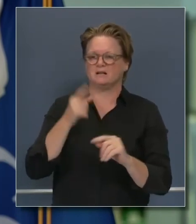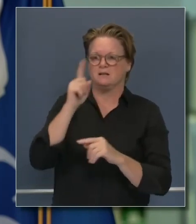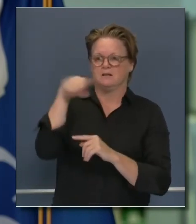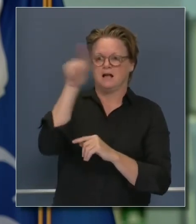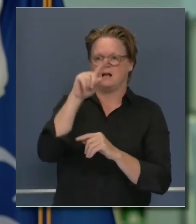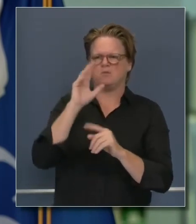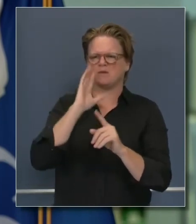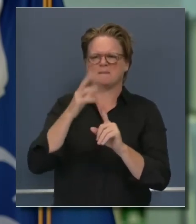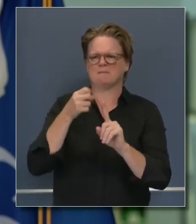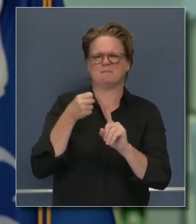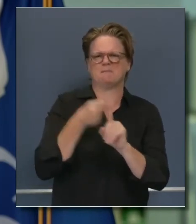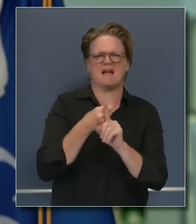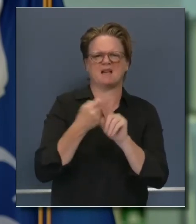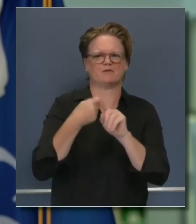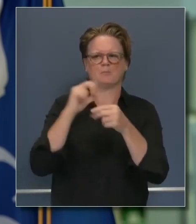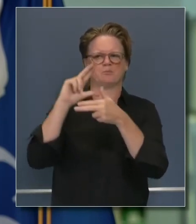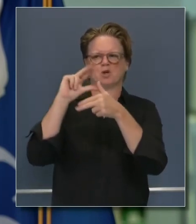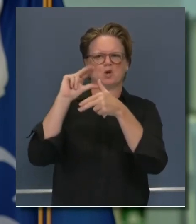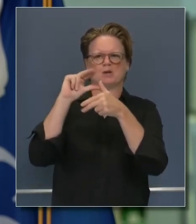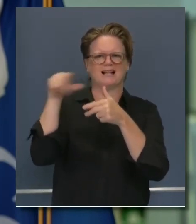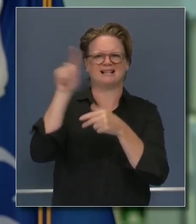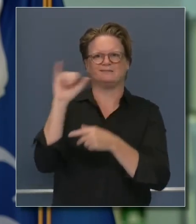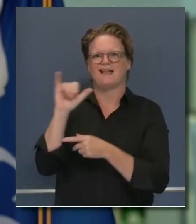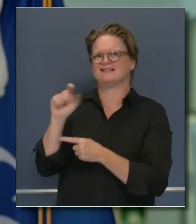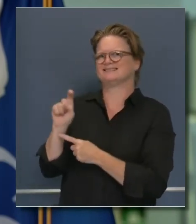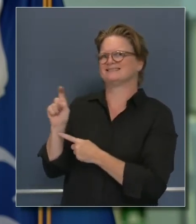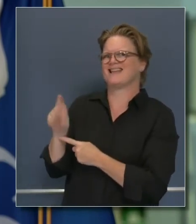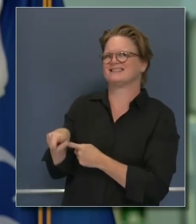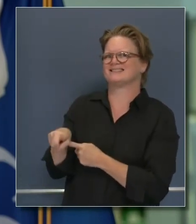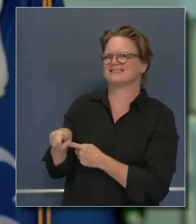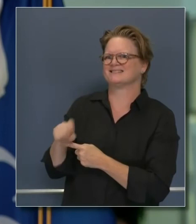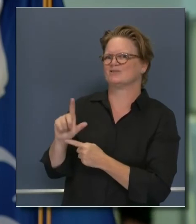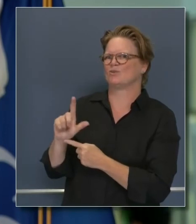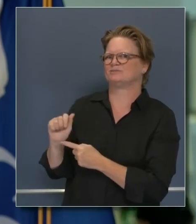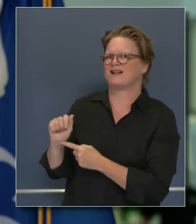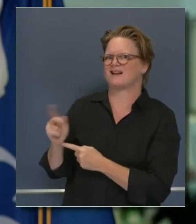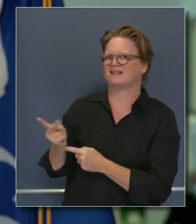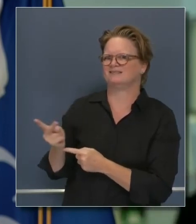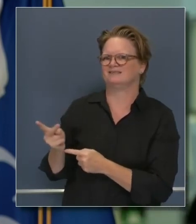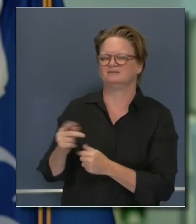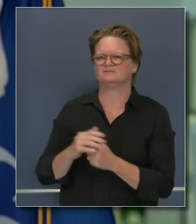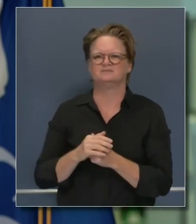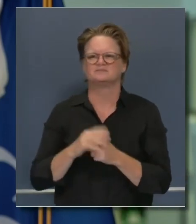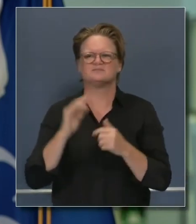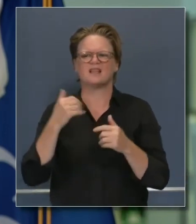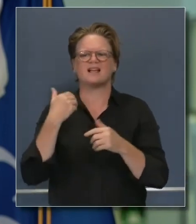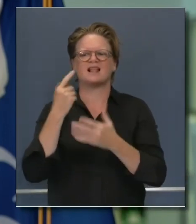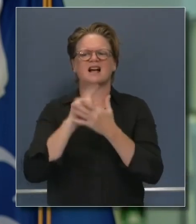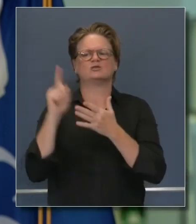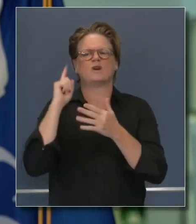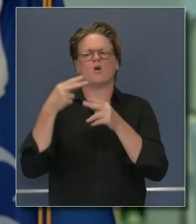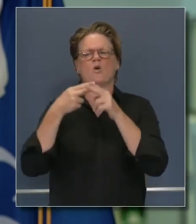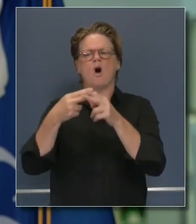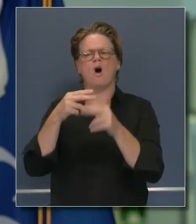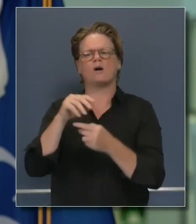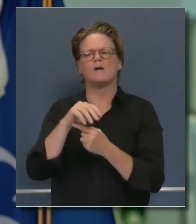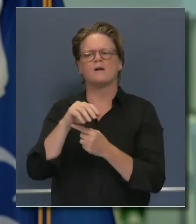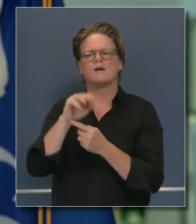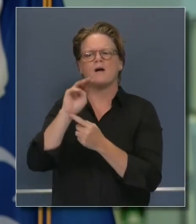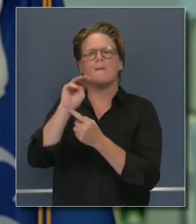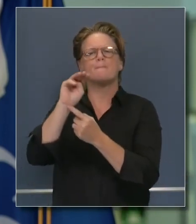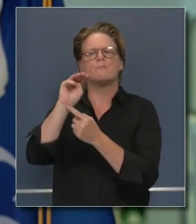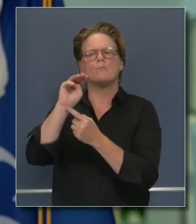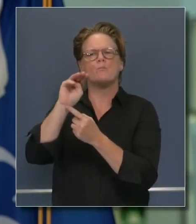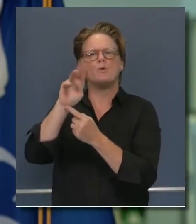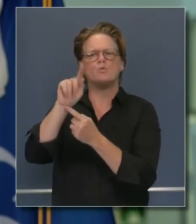again, it's part of a broader mutual aid system. I noted last week when I talked about the mutual aid system on the west coast that many other states were